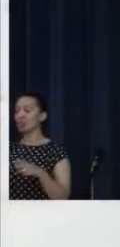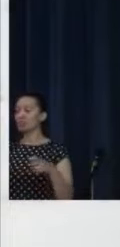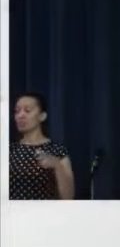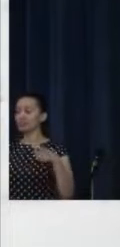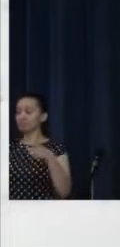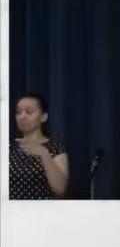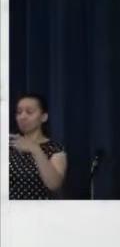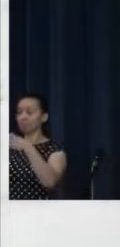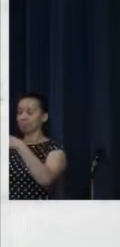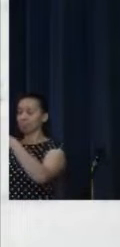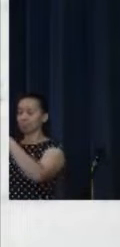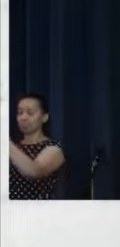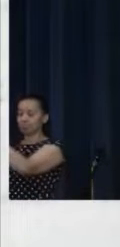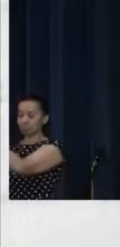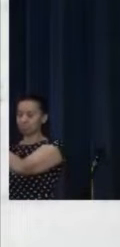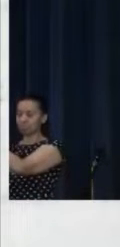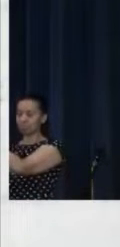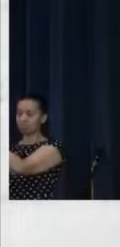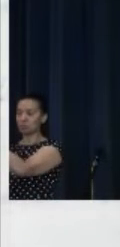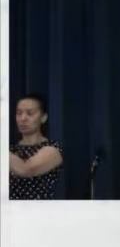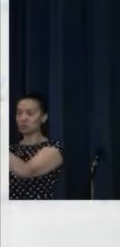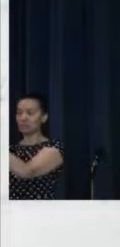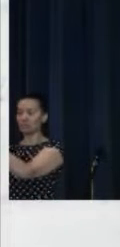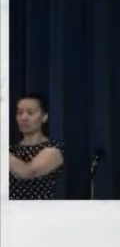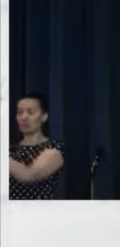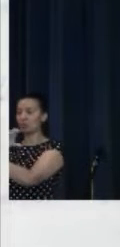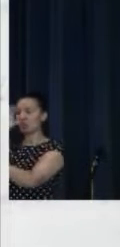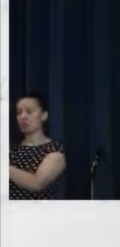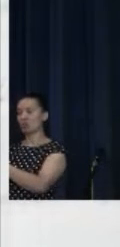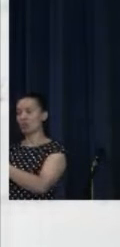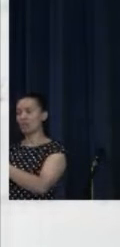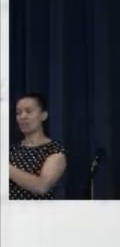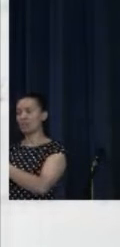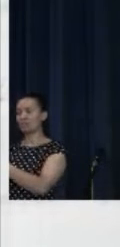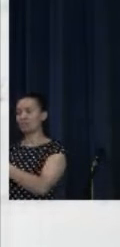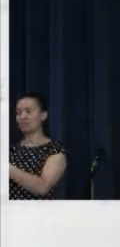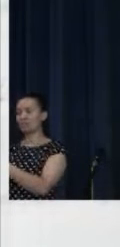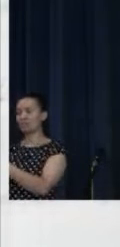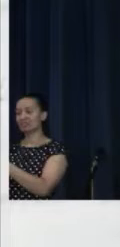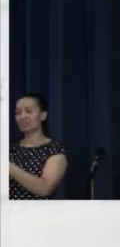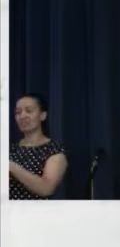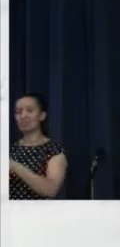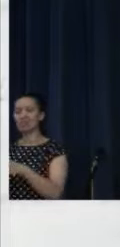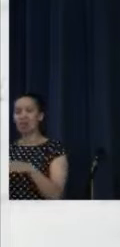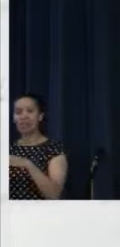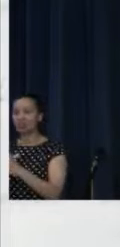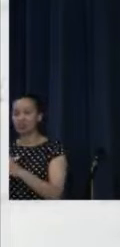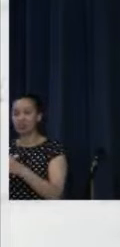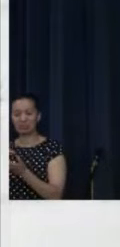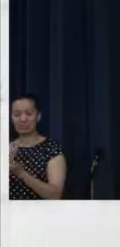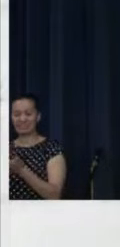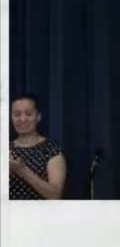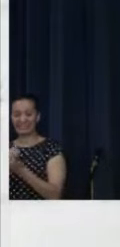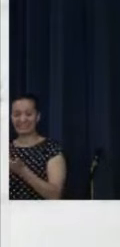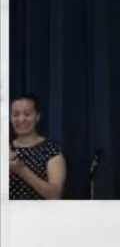reconciling the world to himself in Christ, not counting people's sins against them.